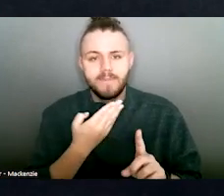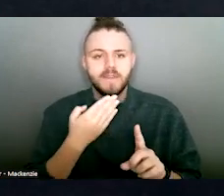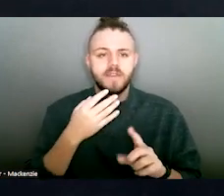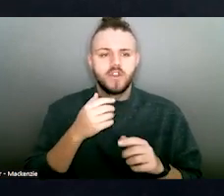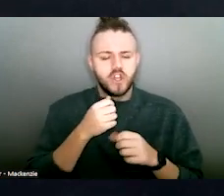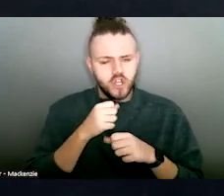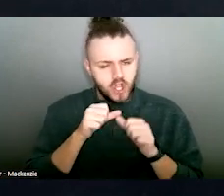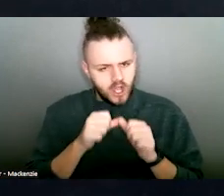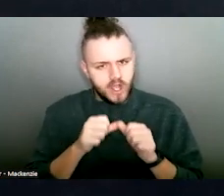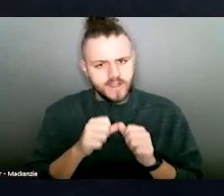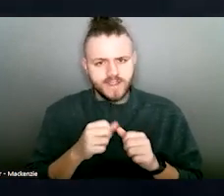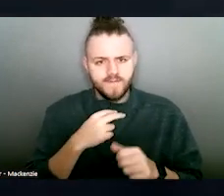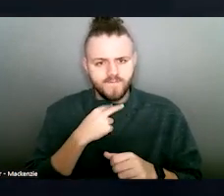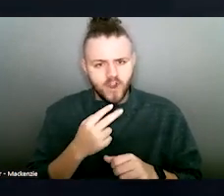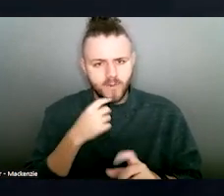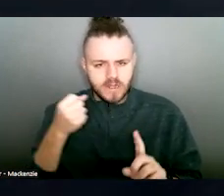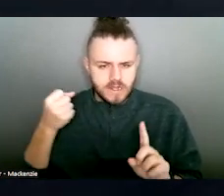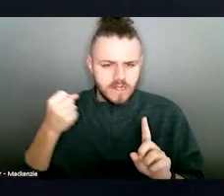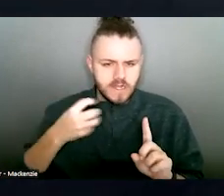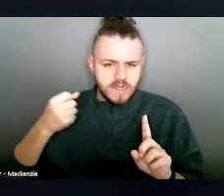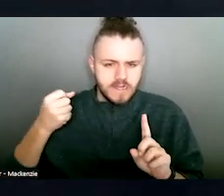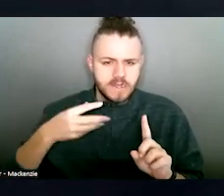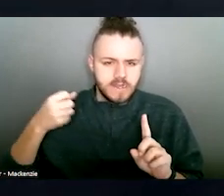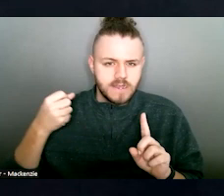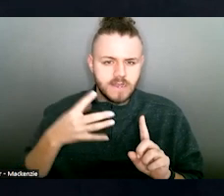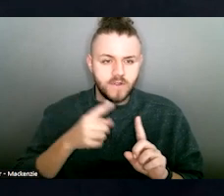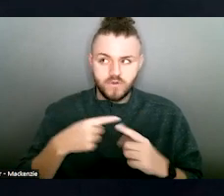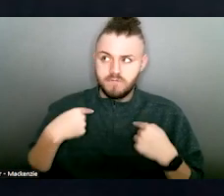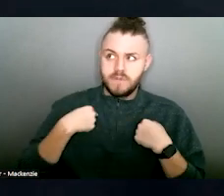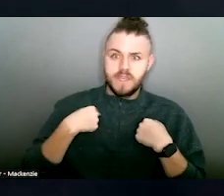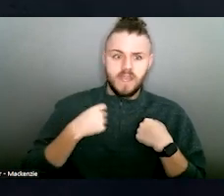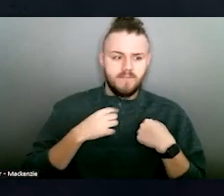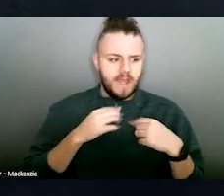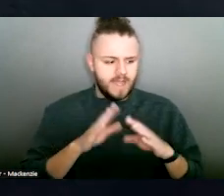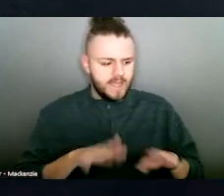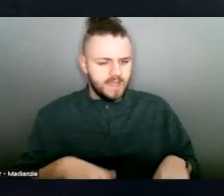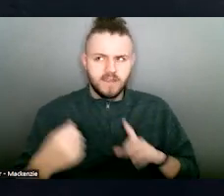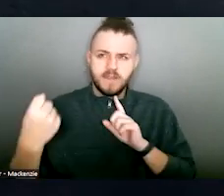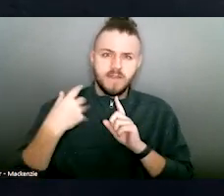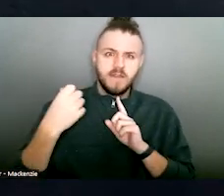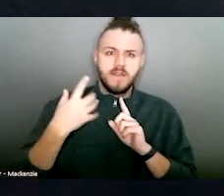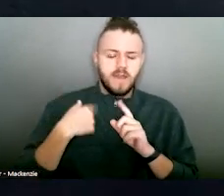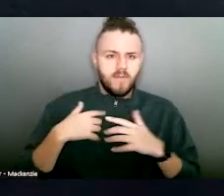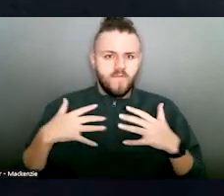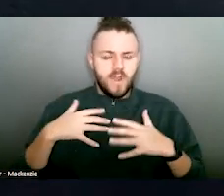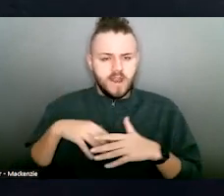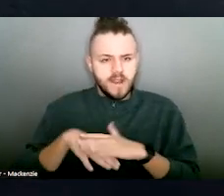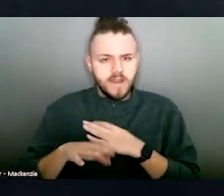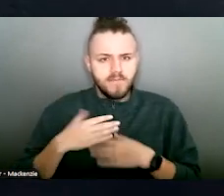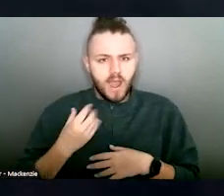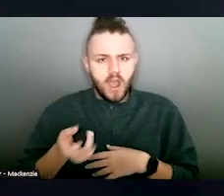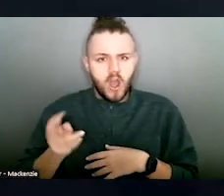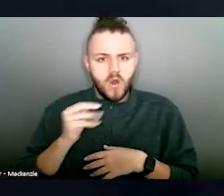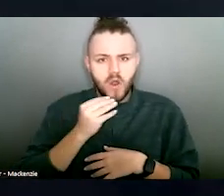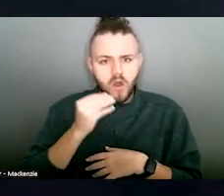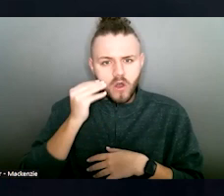assault to you and your character. You're afraid to go to your own home because your abuser is leading